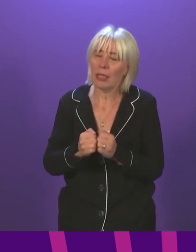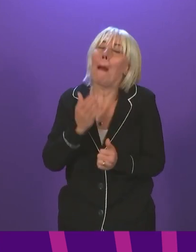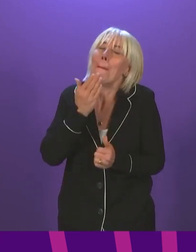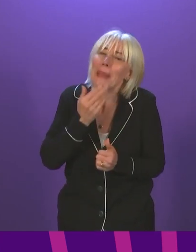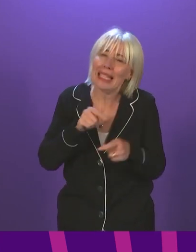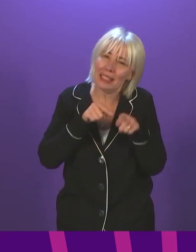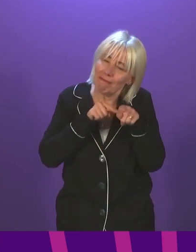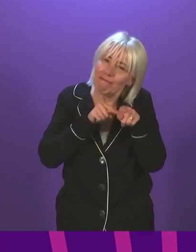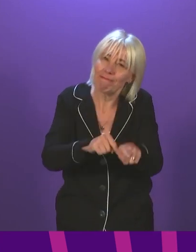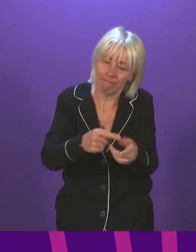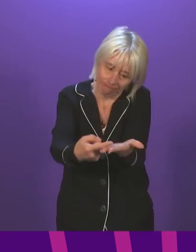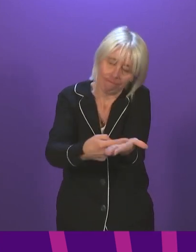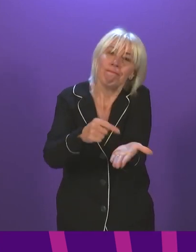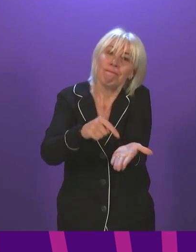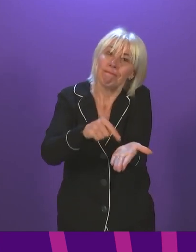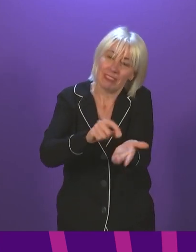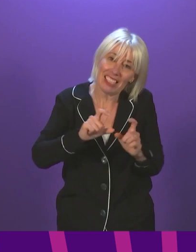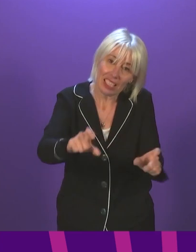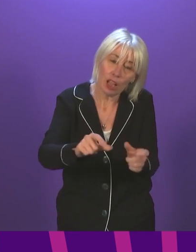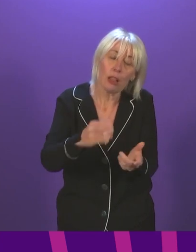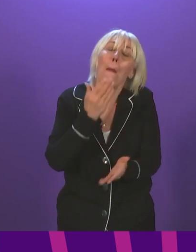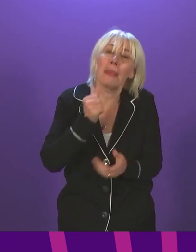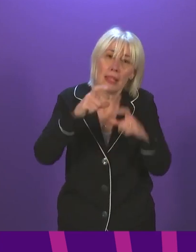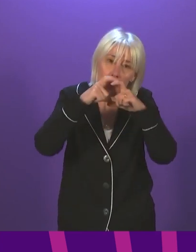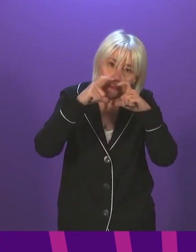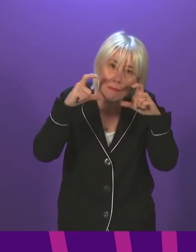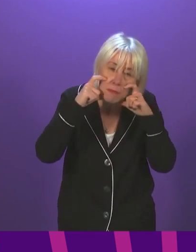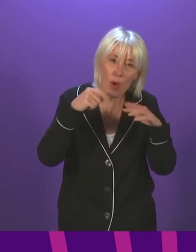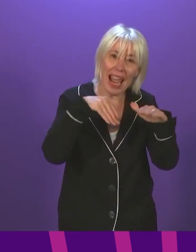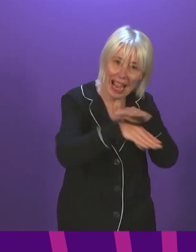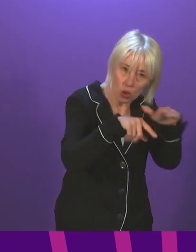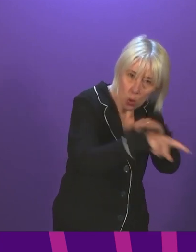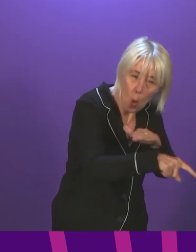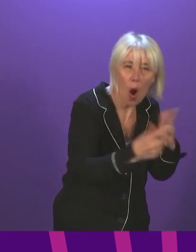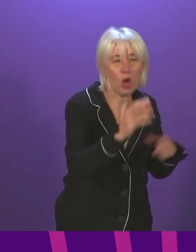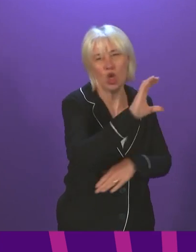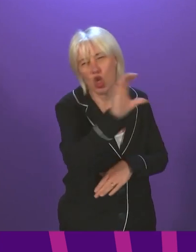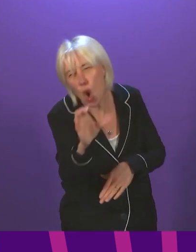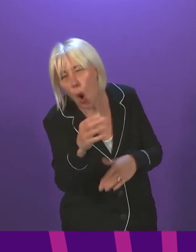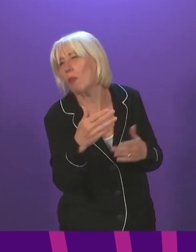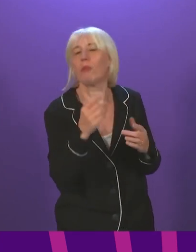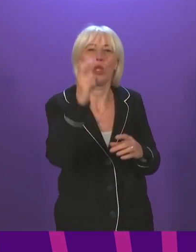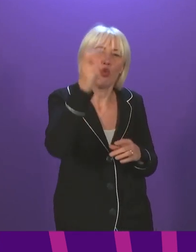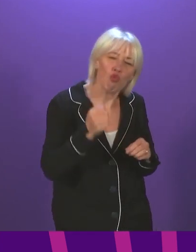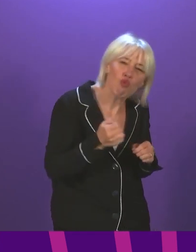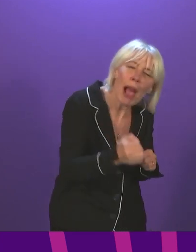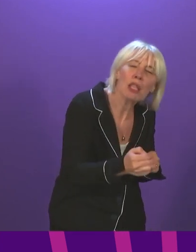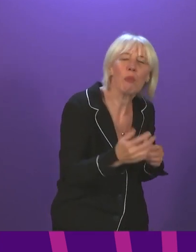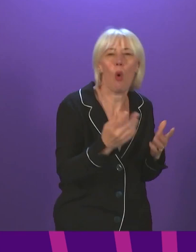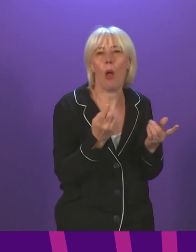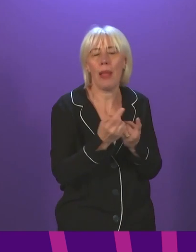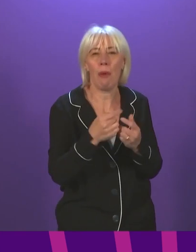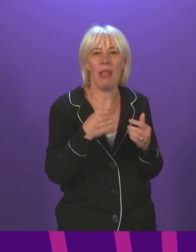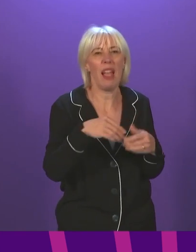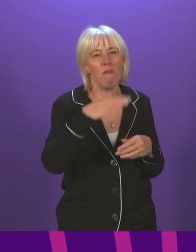with the mitigation still in place. Please wear face coverings in indoor public places such as shops, public transport and when moving about